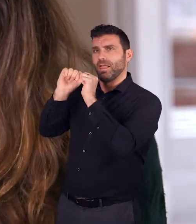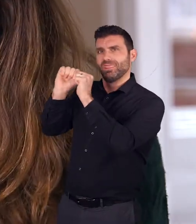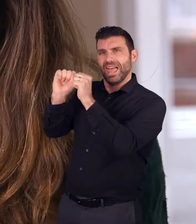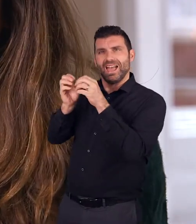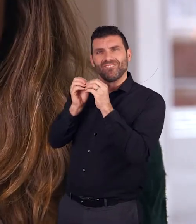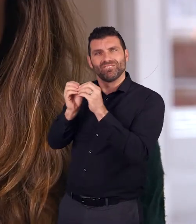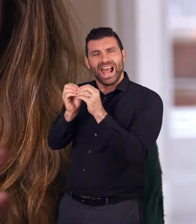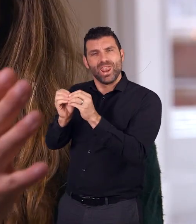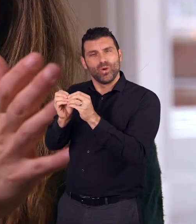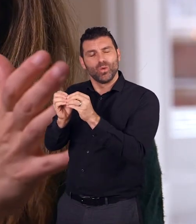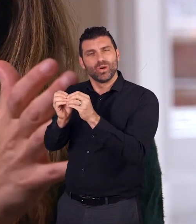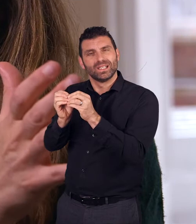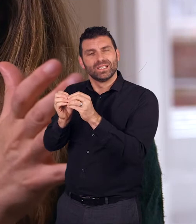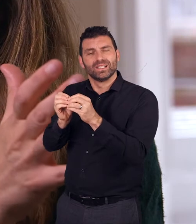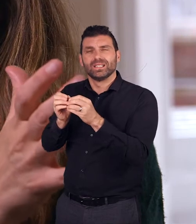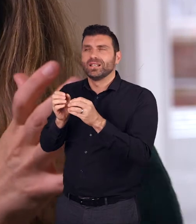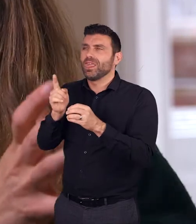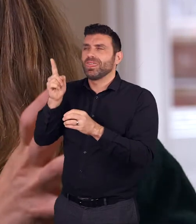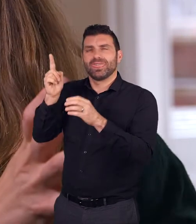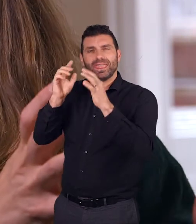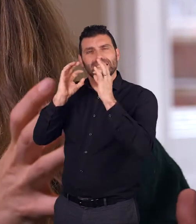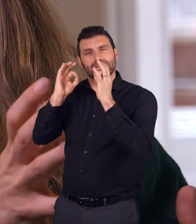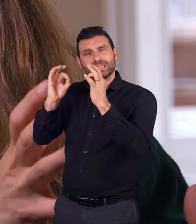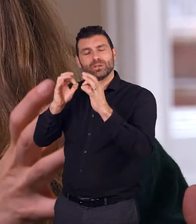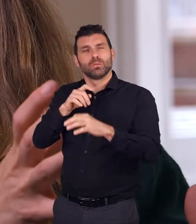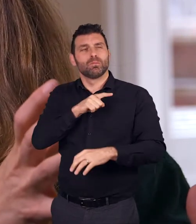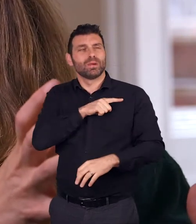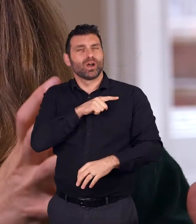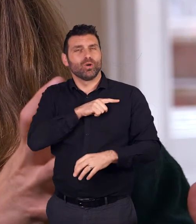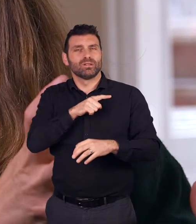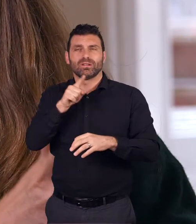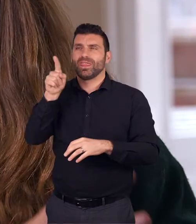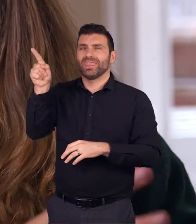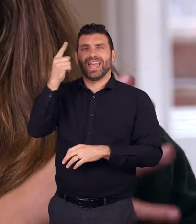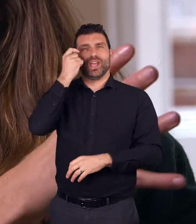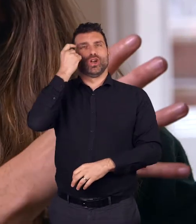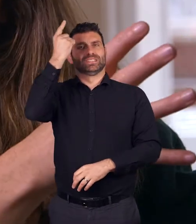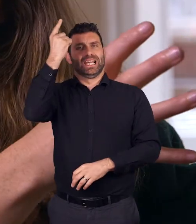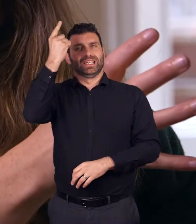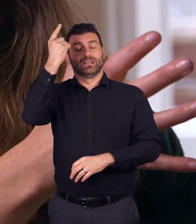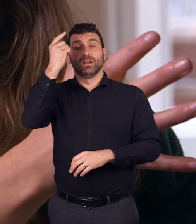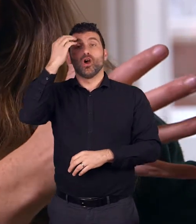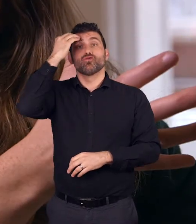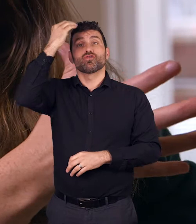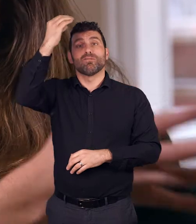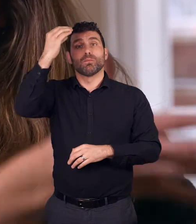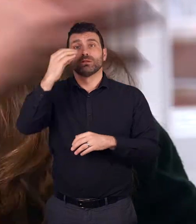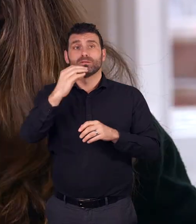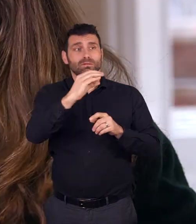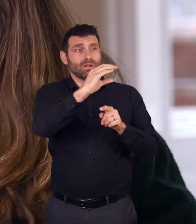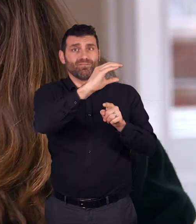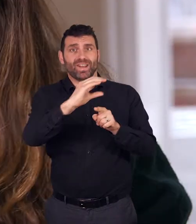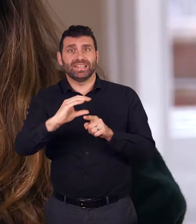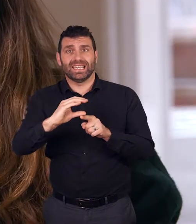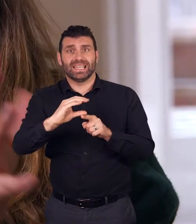Snowden is the ability to bridge